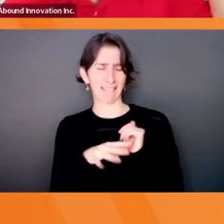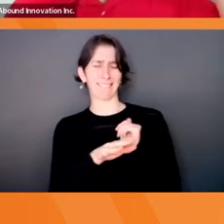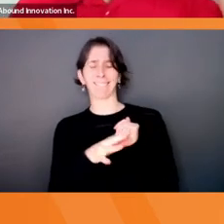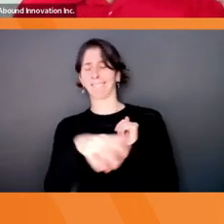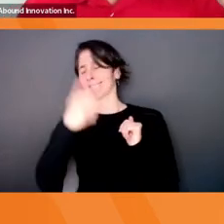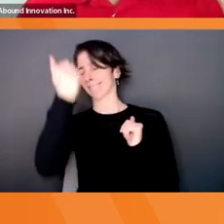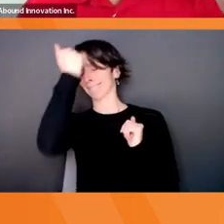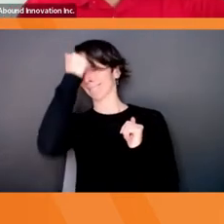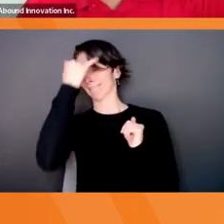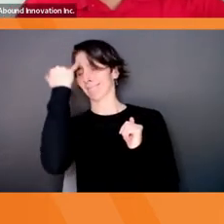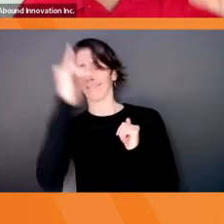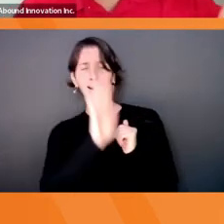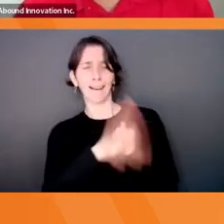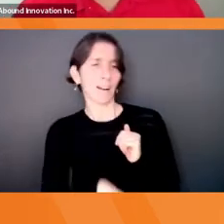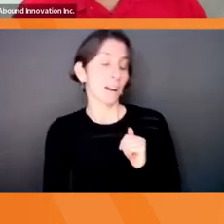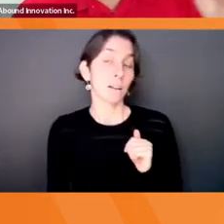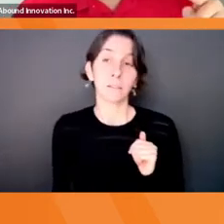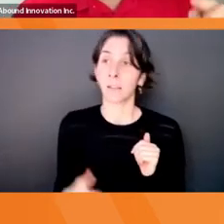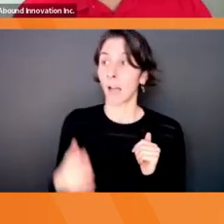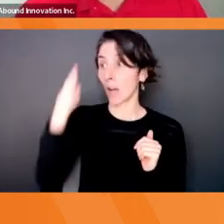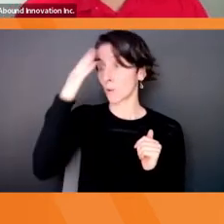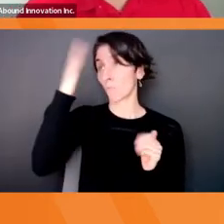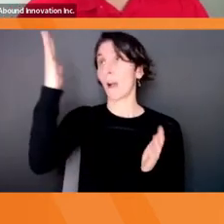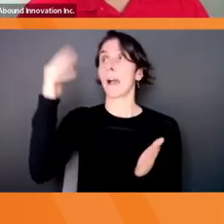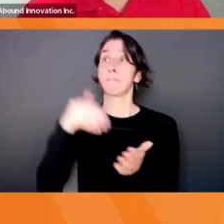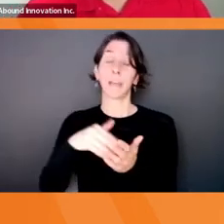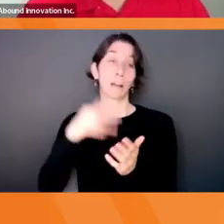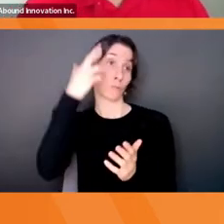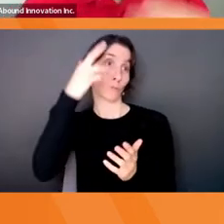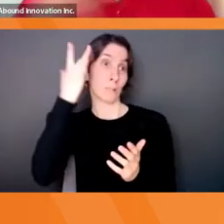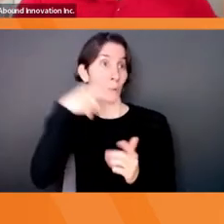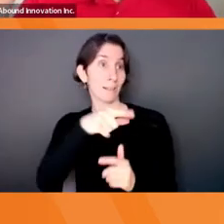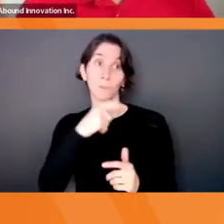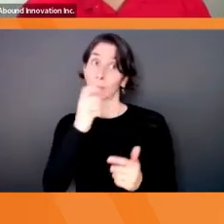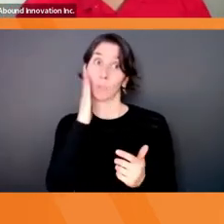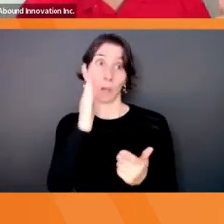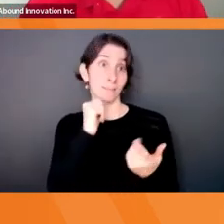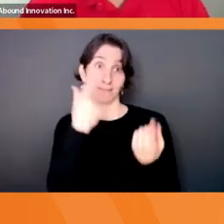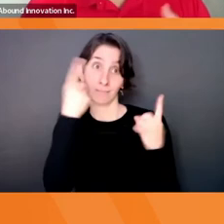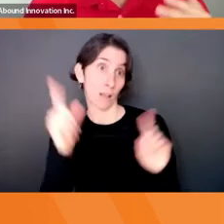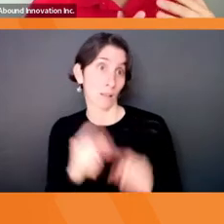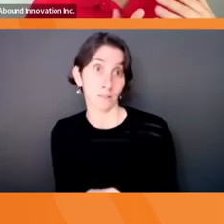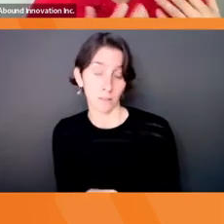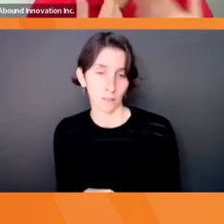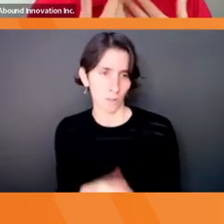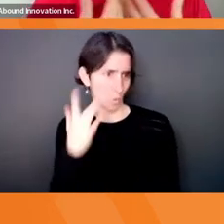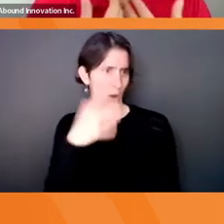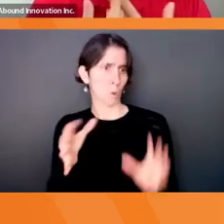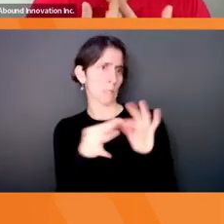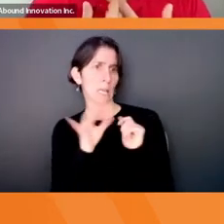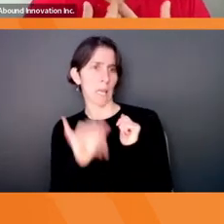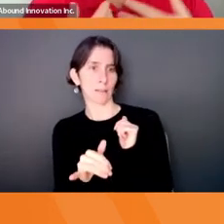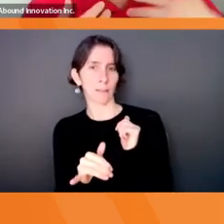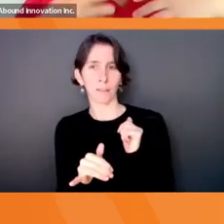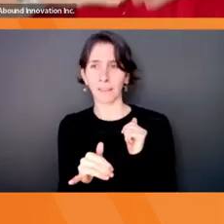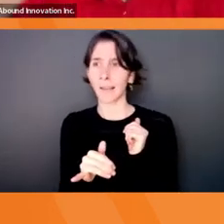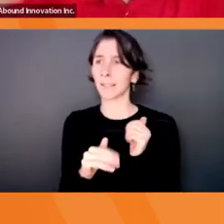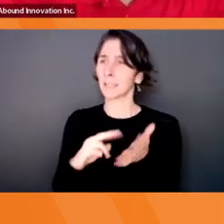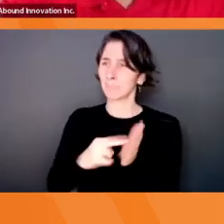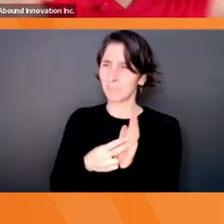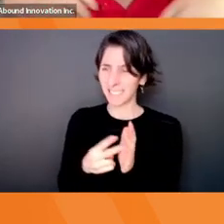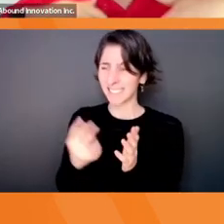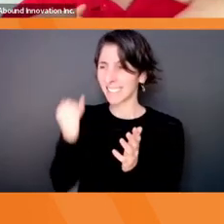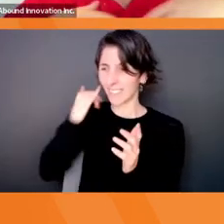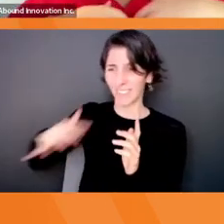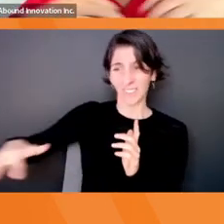Or like, Oh, well, I know 5000 reasons why what you just said will not work. Like, why did you even say that? Right? And so if we have a lack of outward